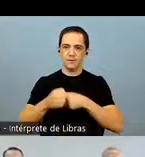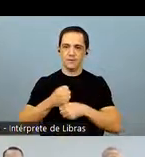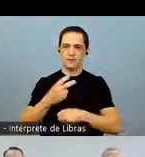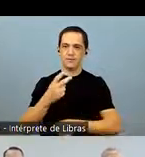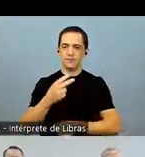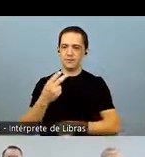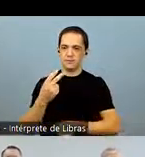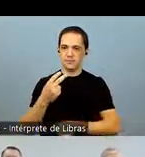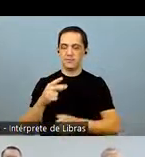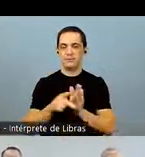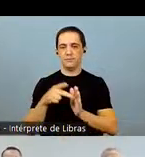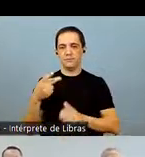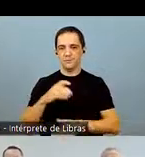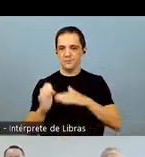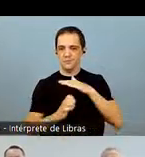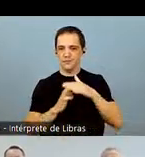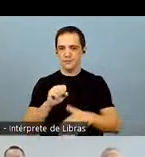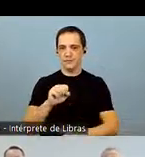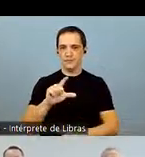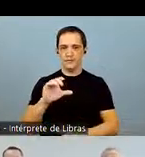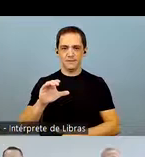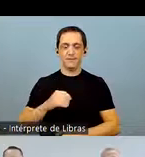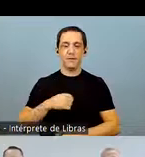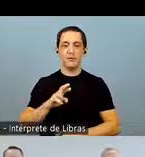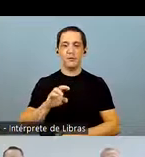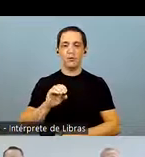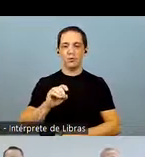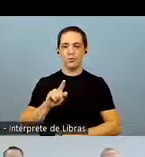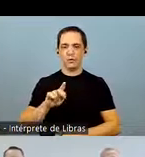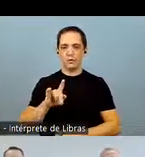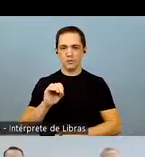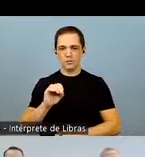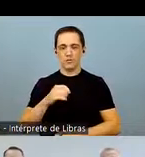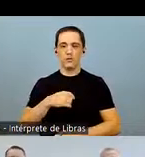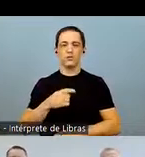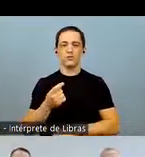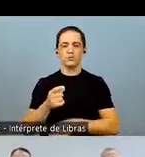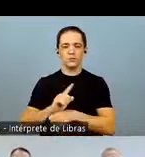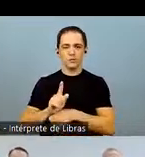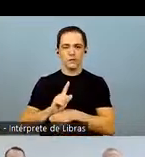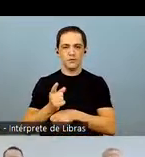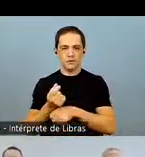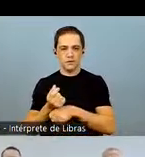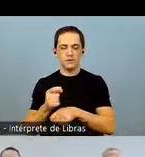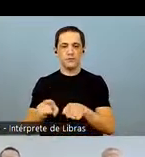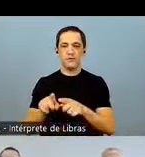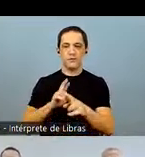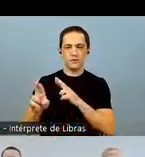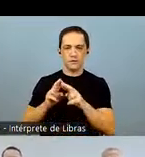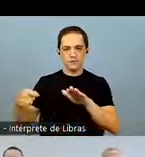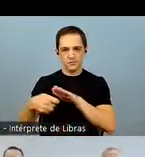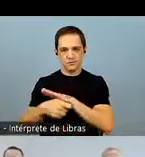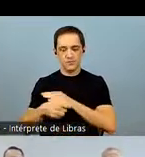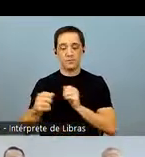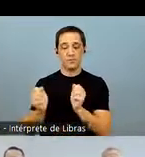call on the results of the first quarter 2022. My name is Rodrigo Gelin, I am financial manager and